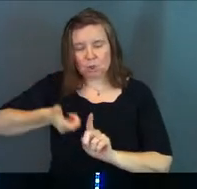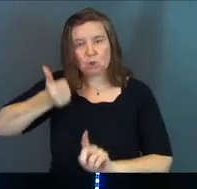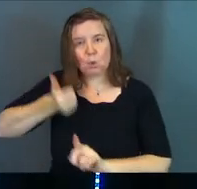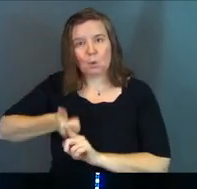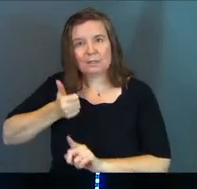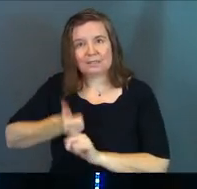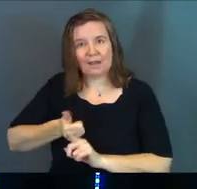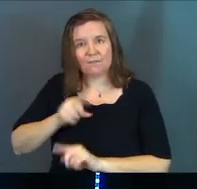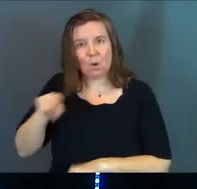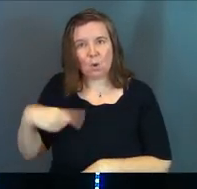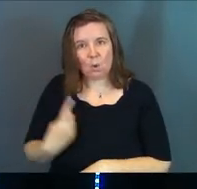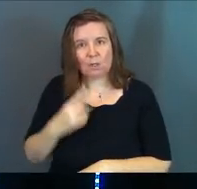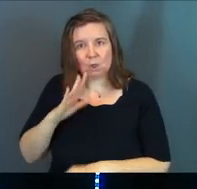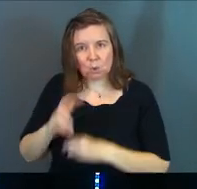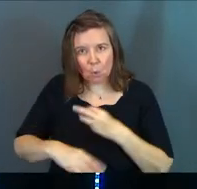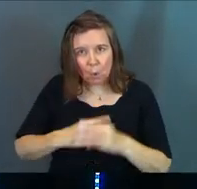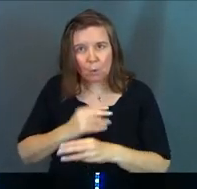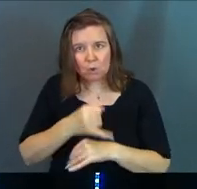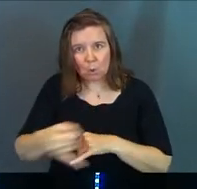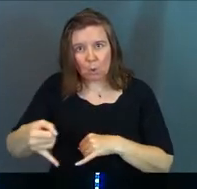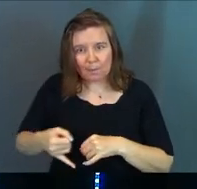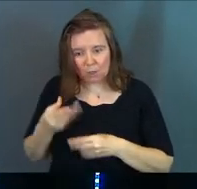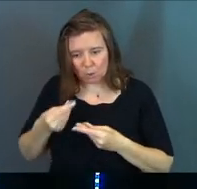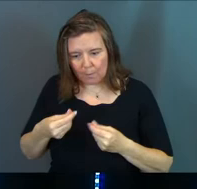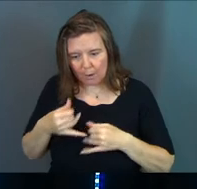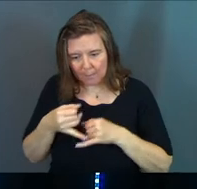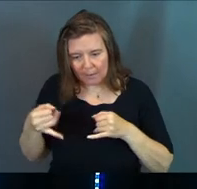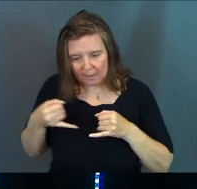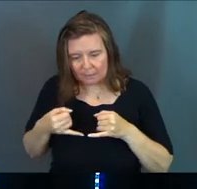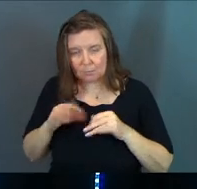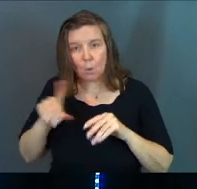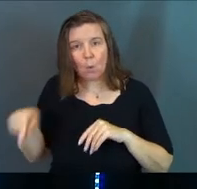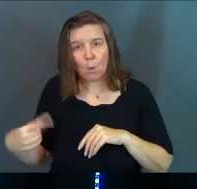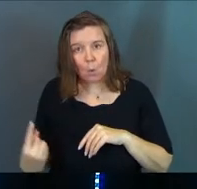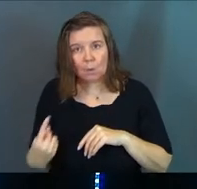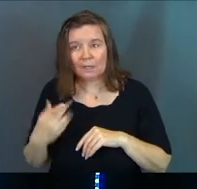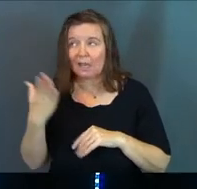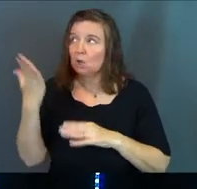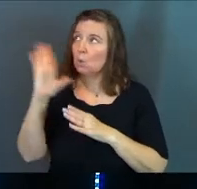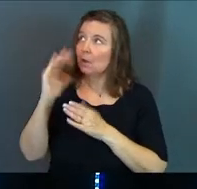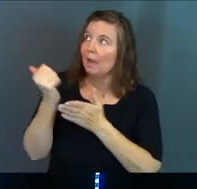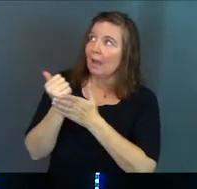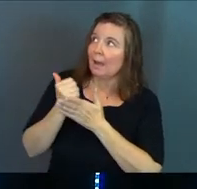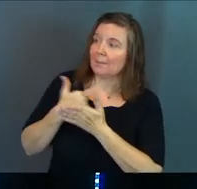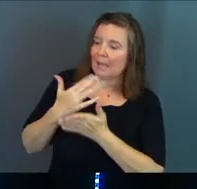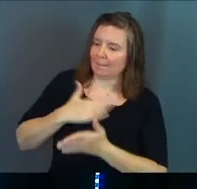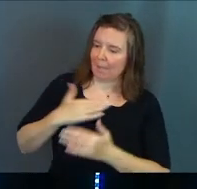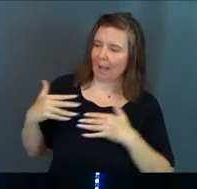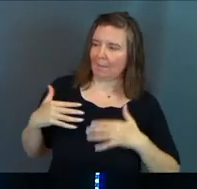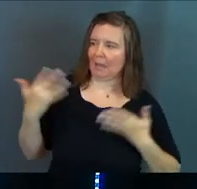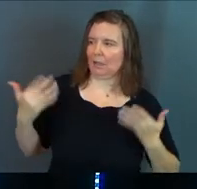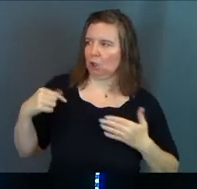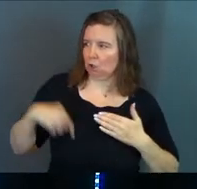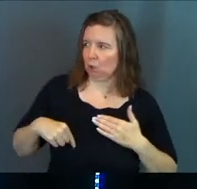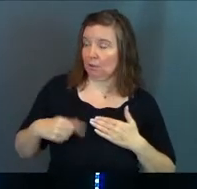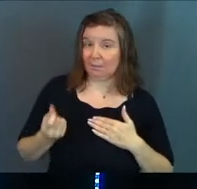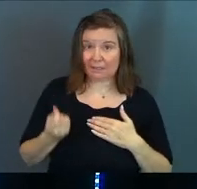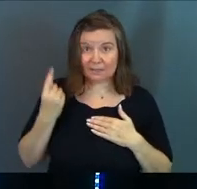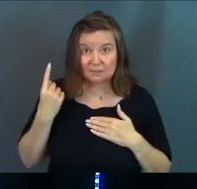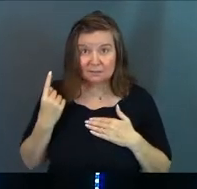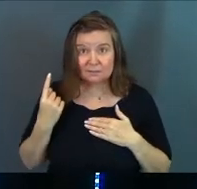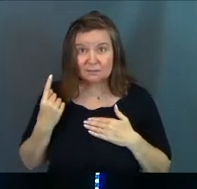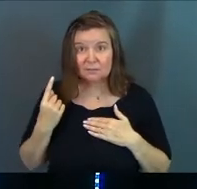You focus on your world, your boundaries, your property lines. And like, God, you got to help me in my battle right here. Make sense?